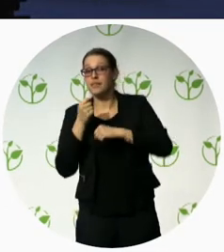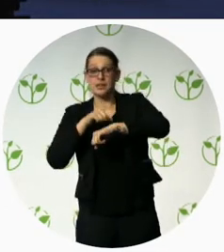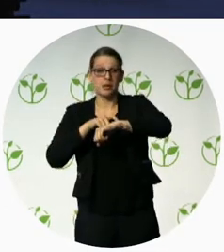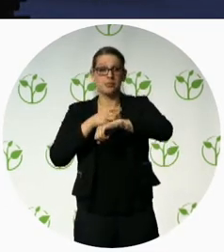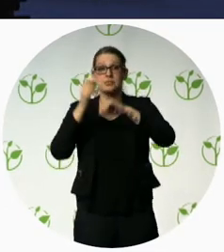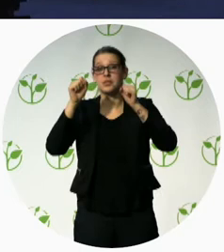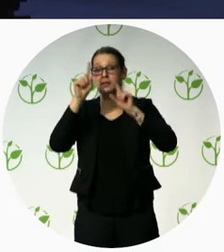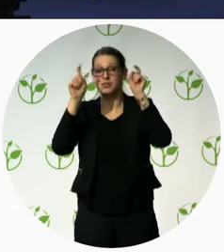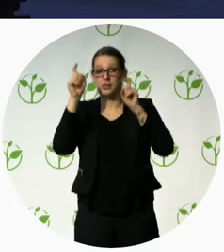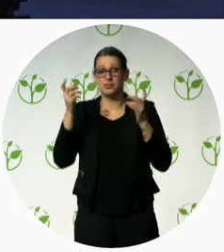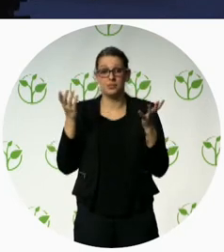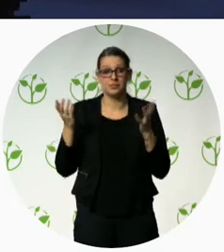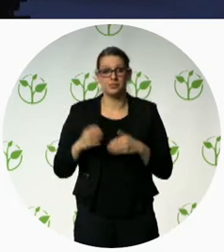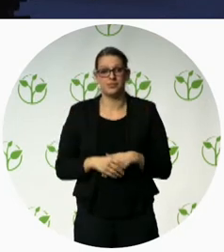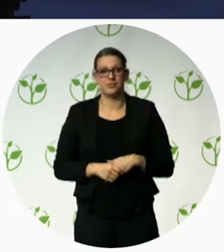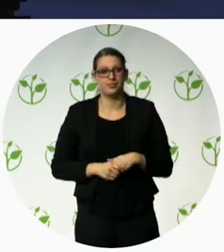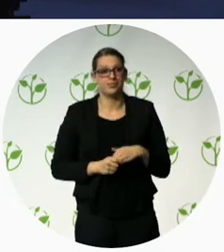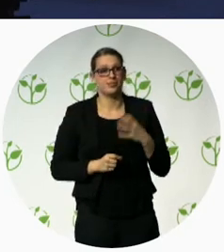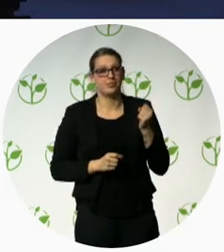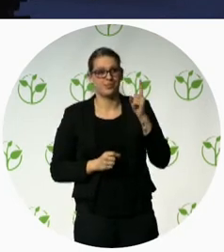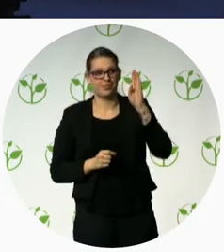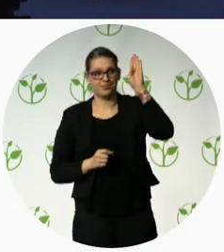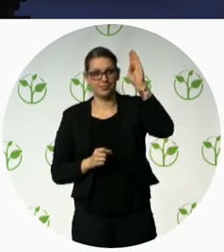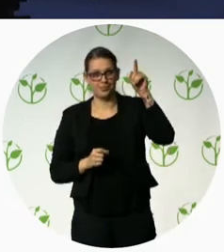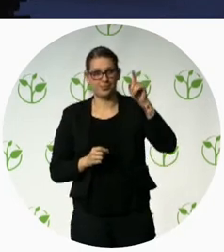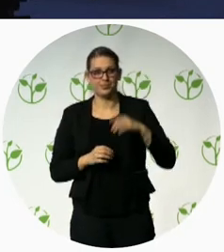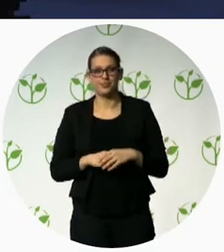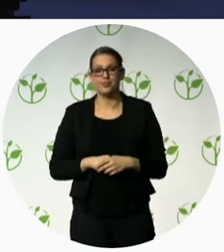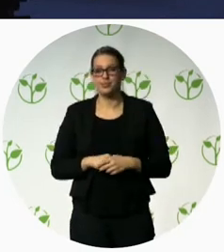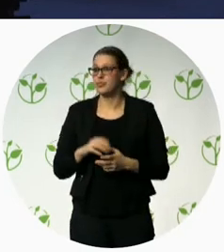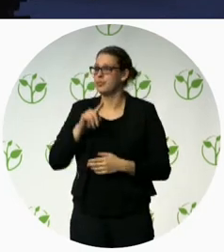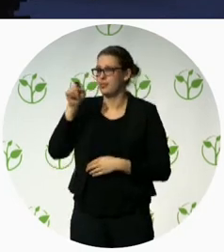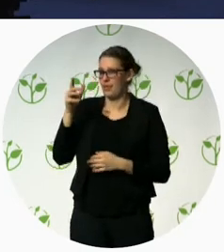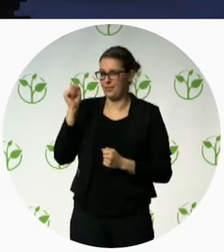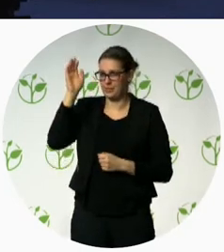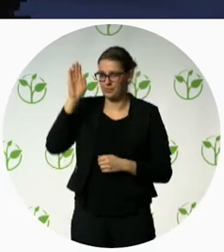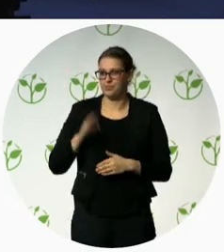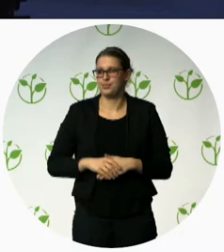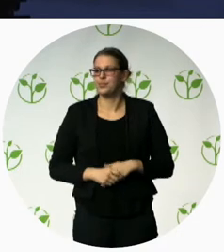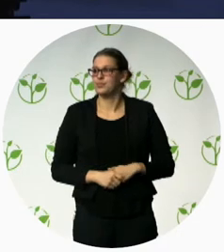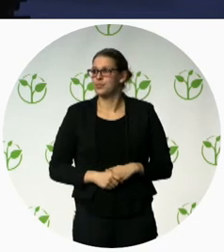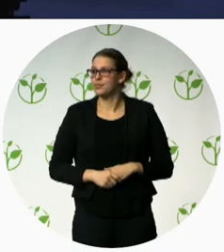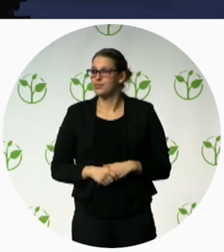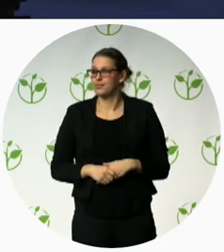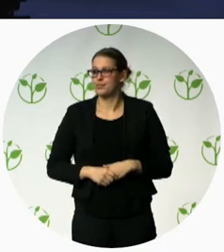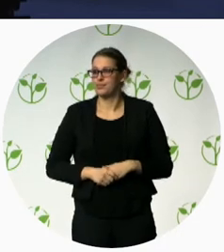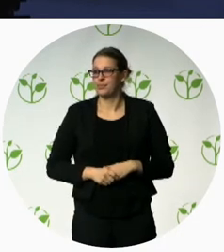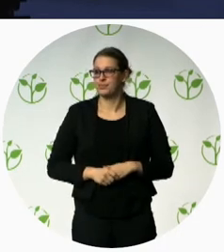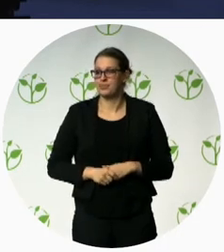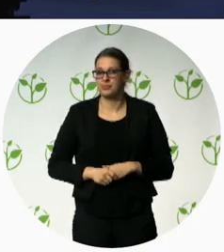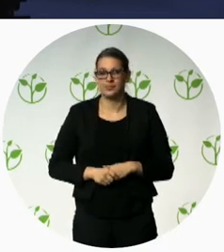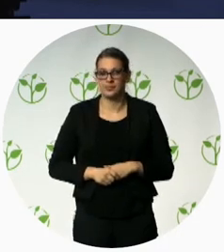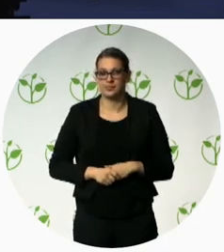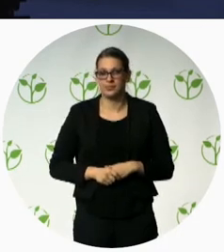yes we have a question from the front yes first of all this was a fascinating fascinating panel